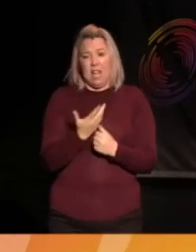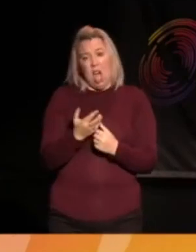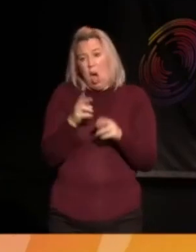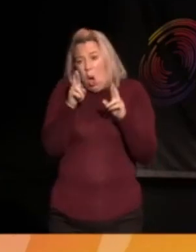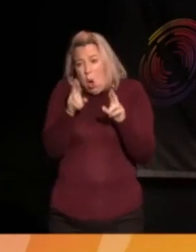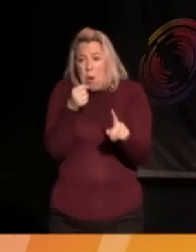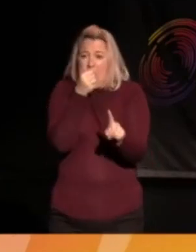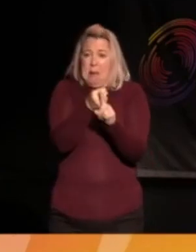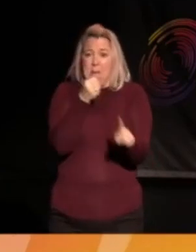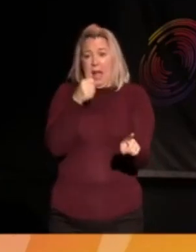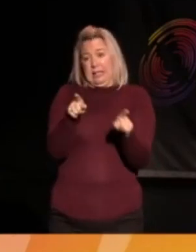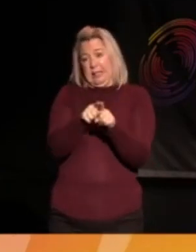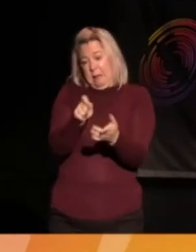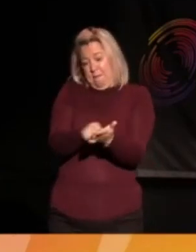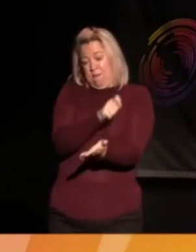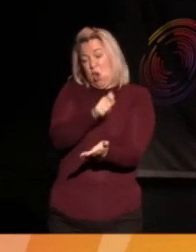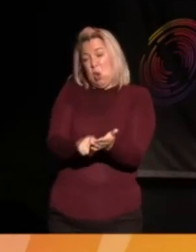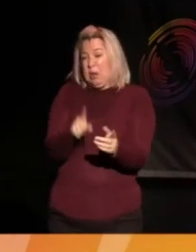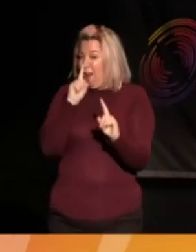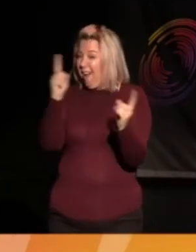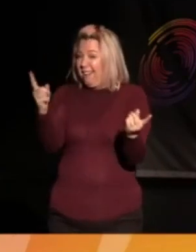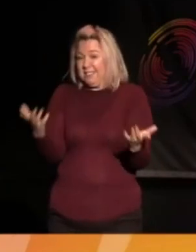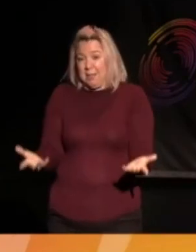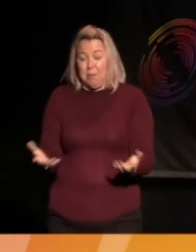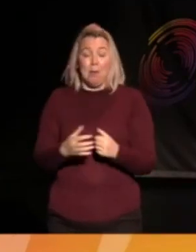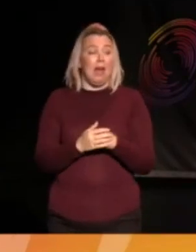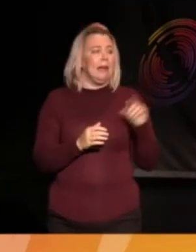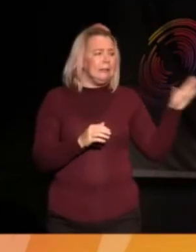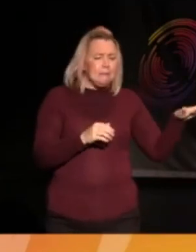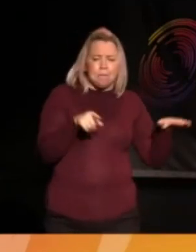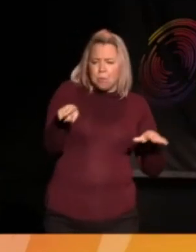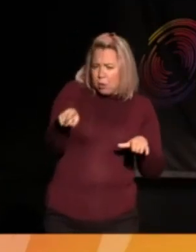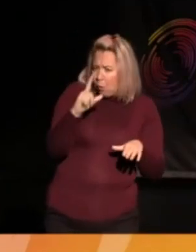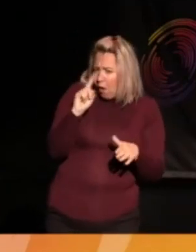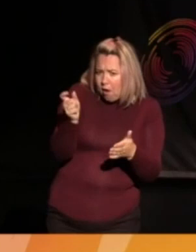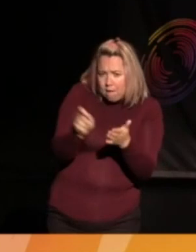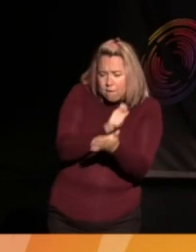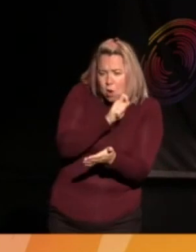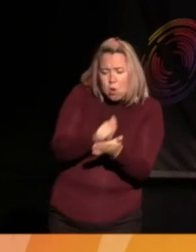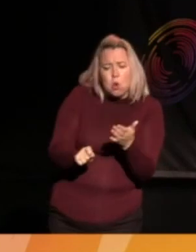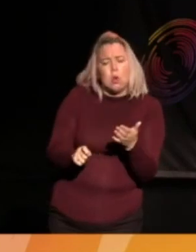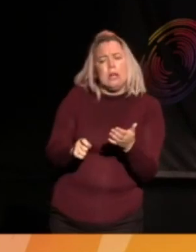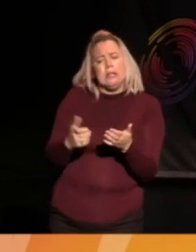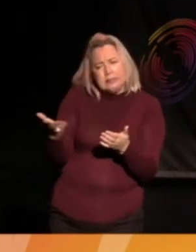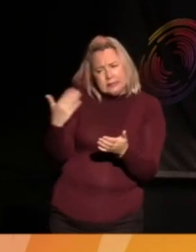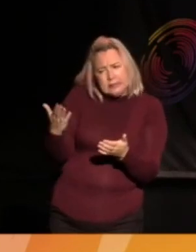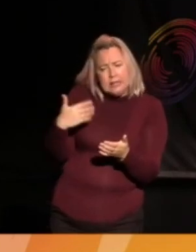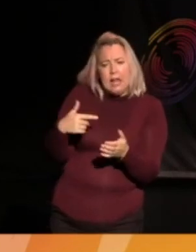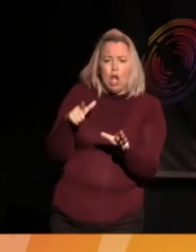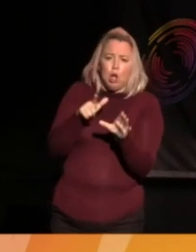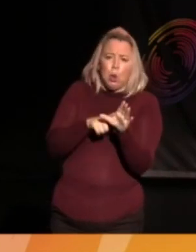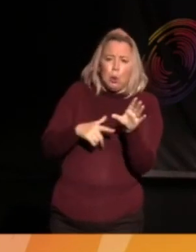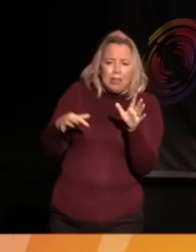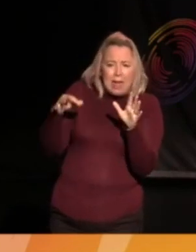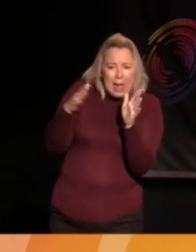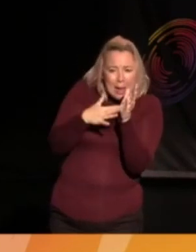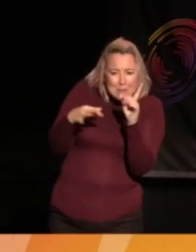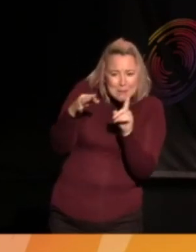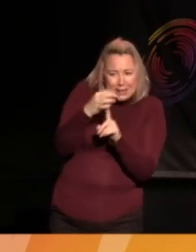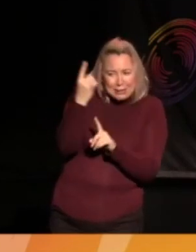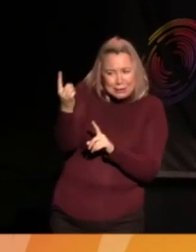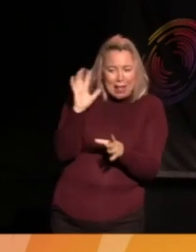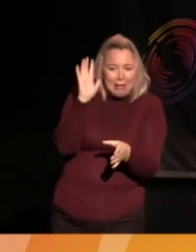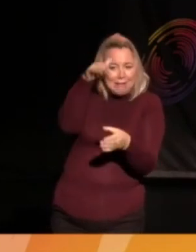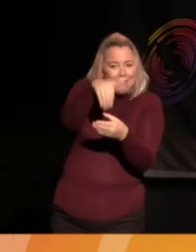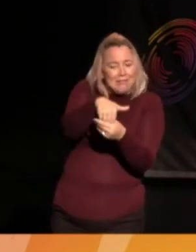of impacts that I would have if I could vote. Okay. So you can't vote. But just talk to us a bit about being a youth MP, because that is